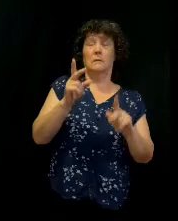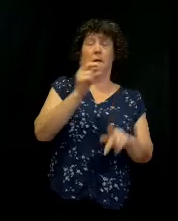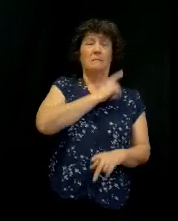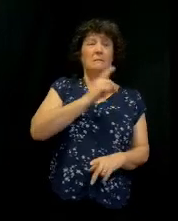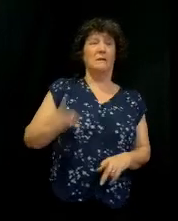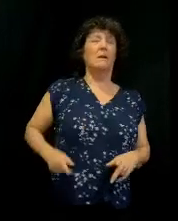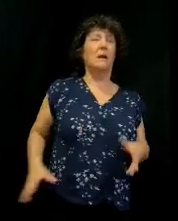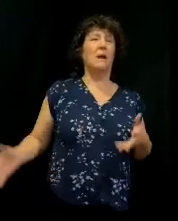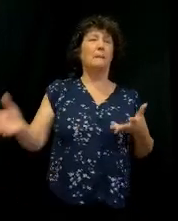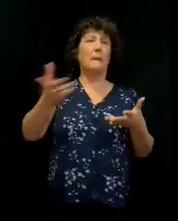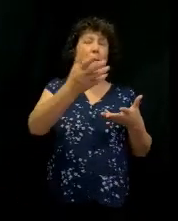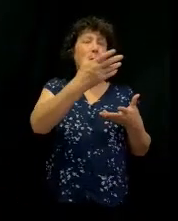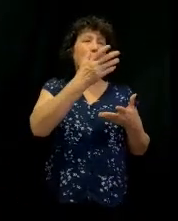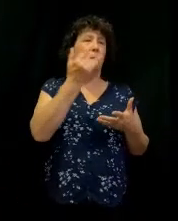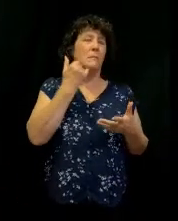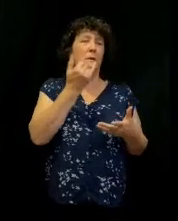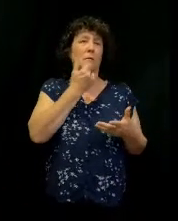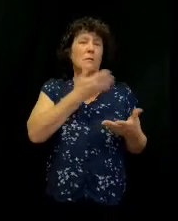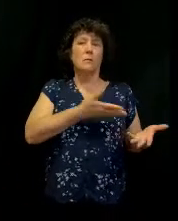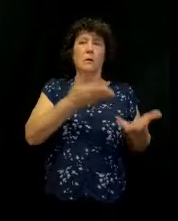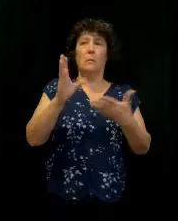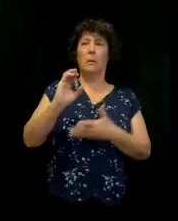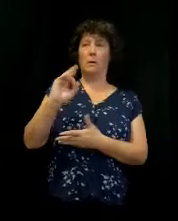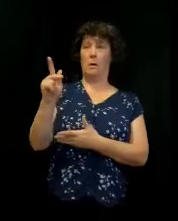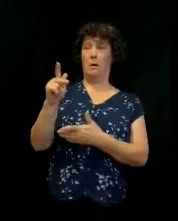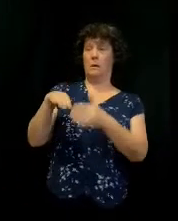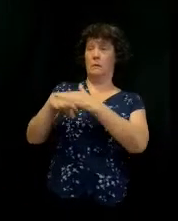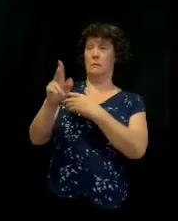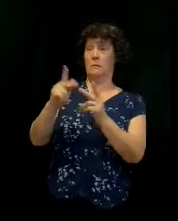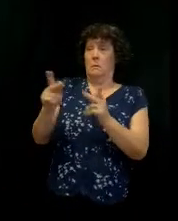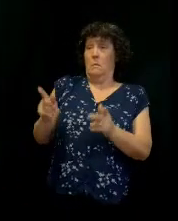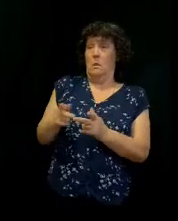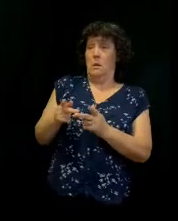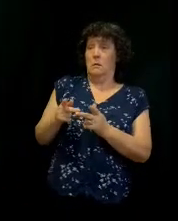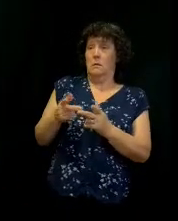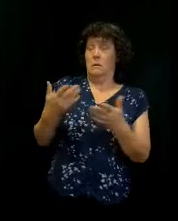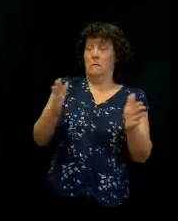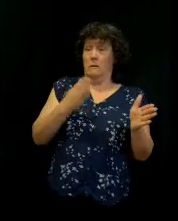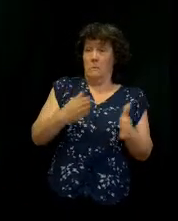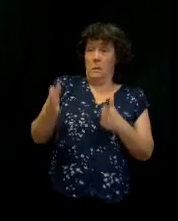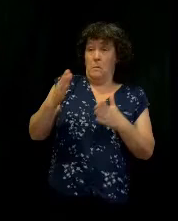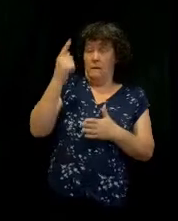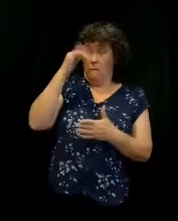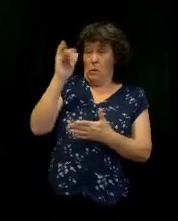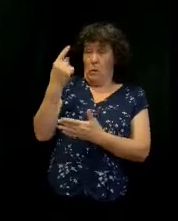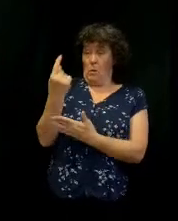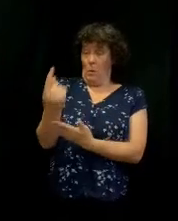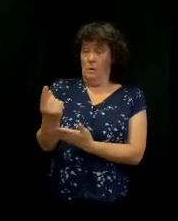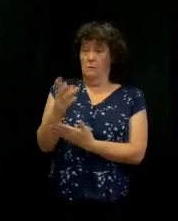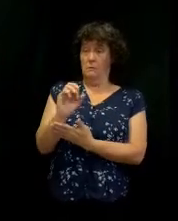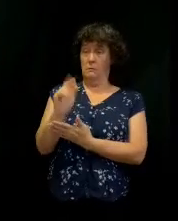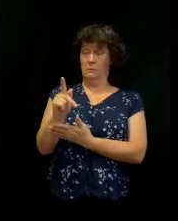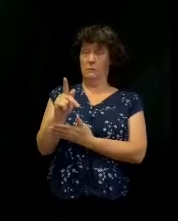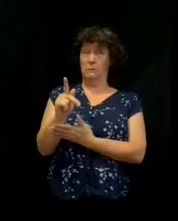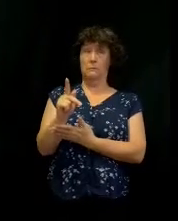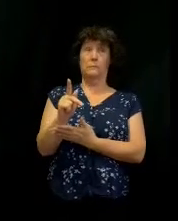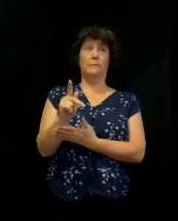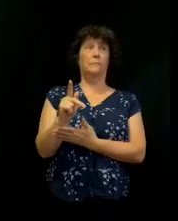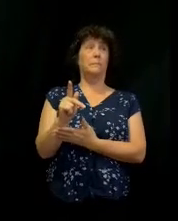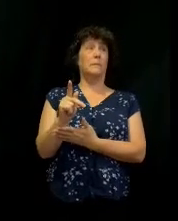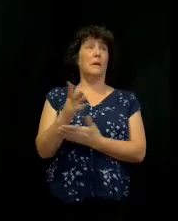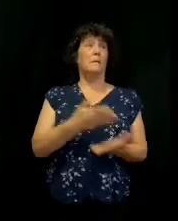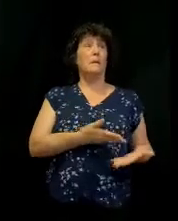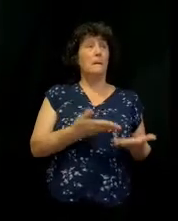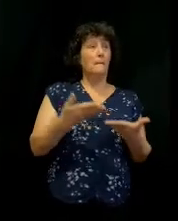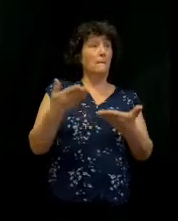all Israel together at Jerusalem to bring up the ark of the Lord to its place, which he had prepared for it. Chapter 16, verse 1. So they